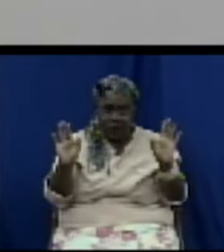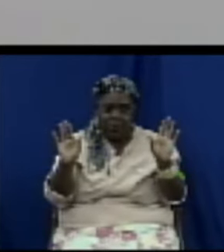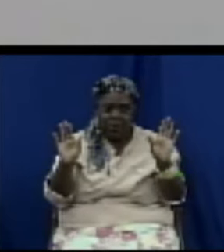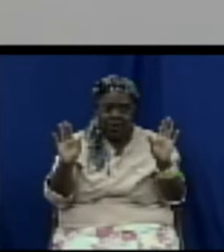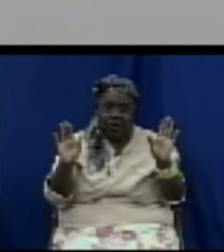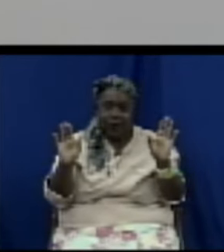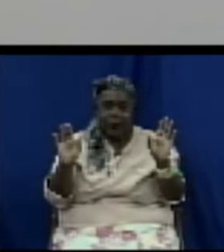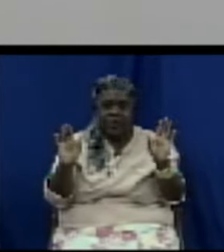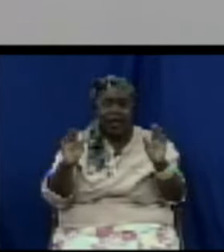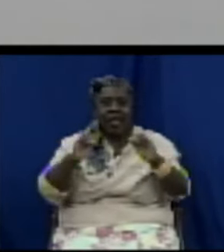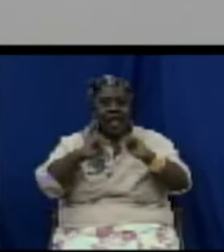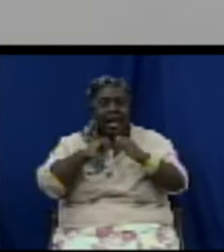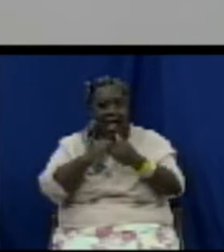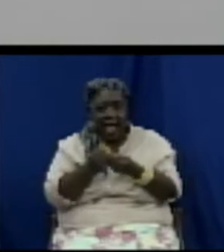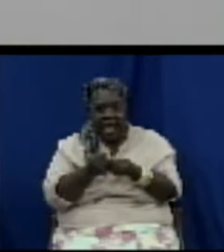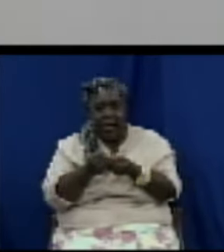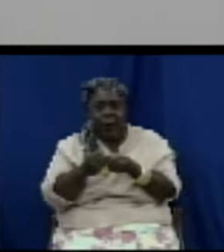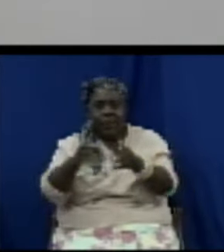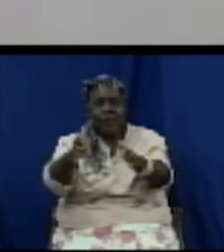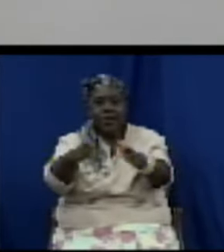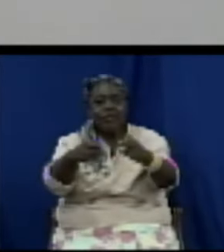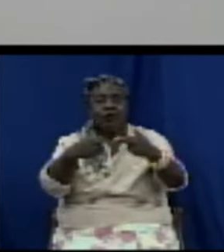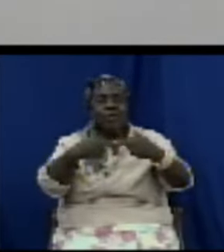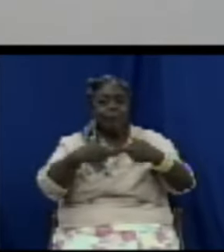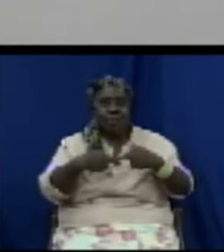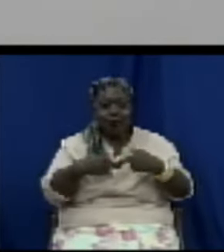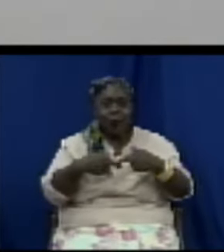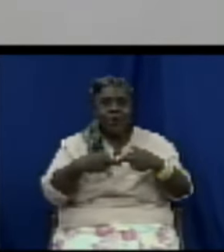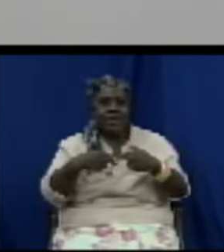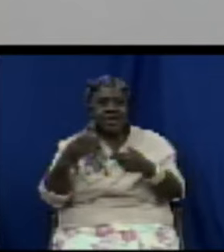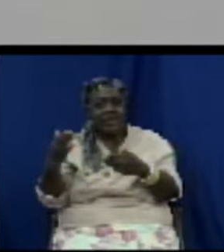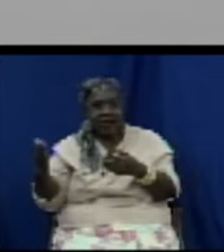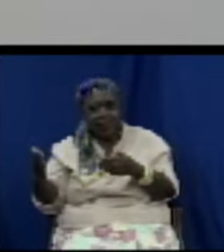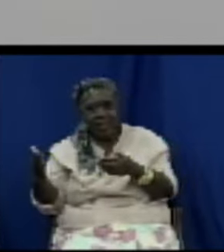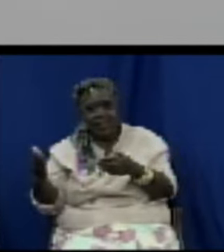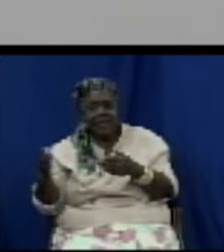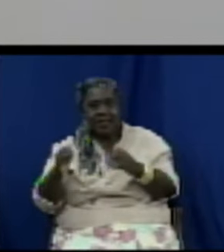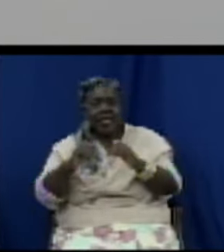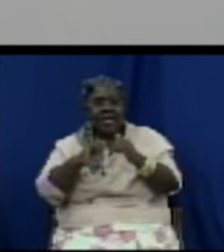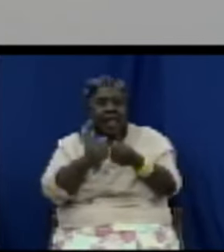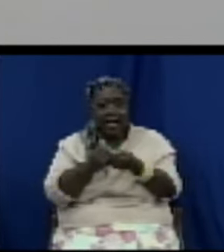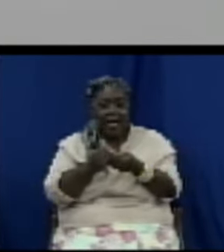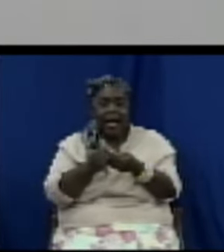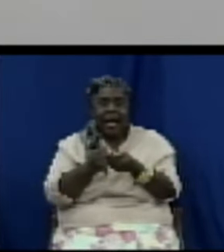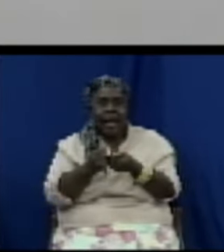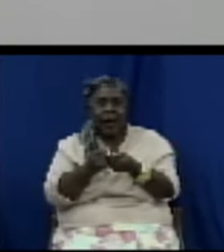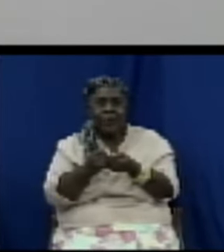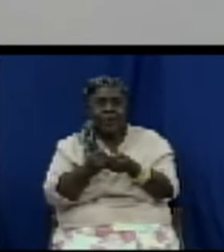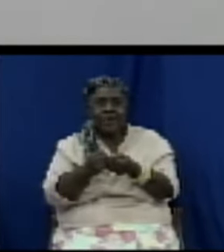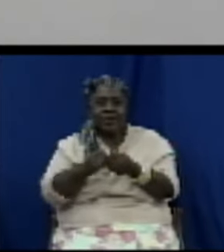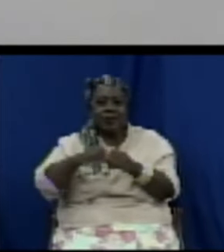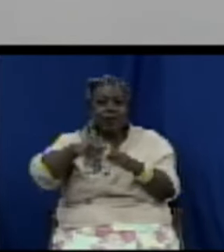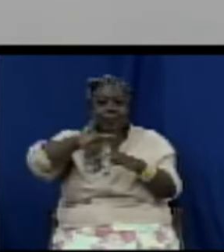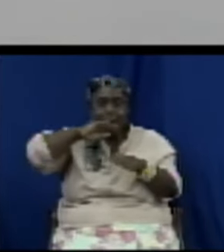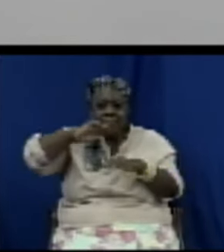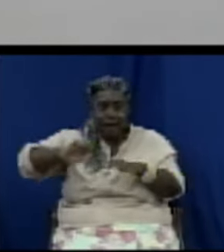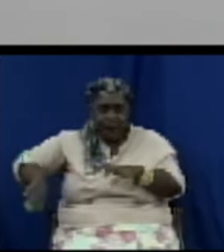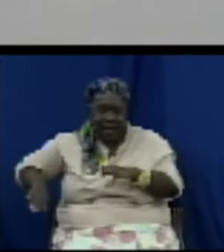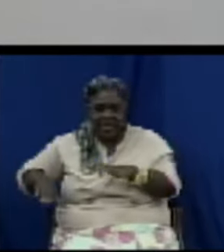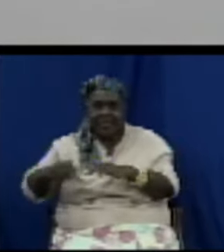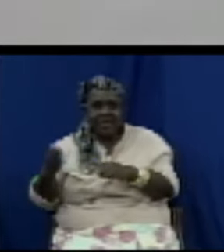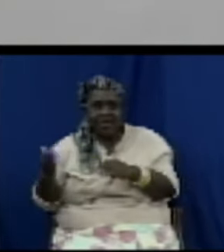reporting and food claims to avoid dangerous items and ban chemicals or